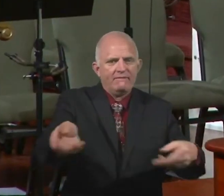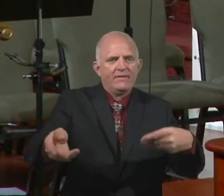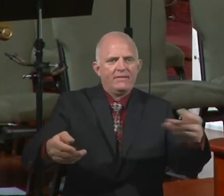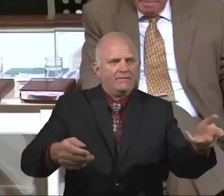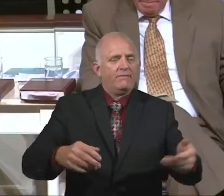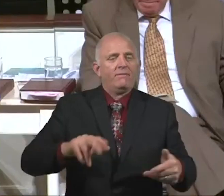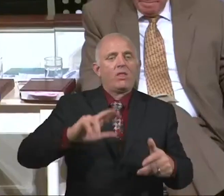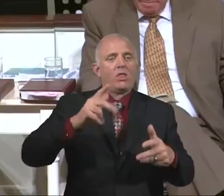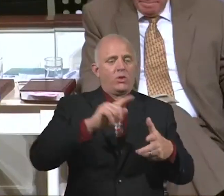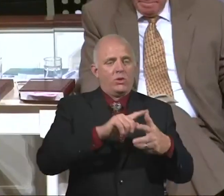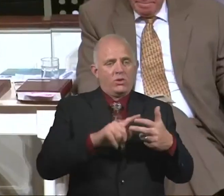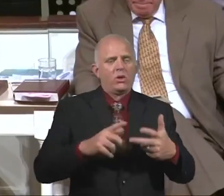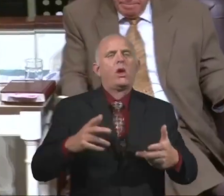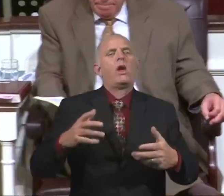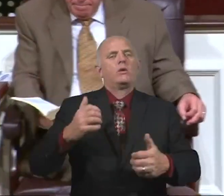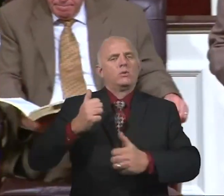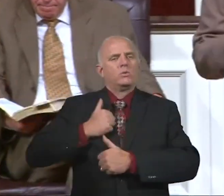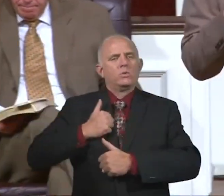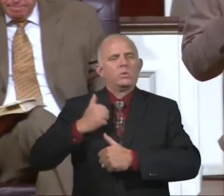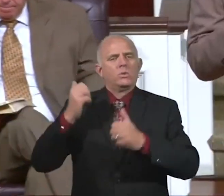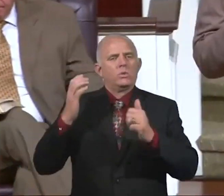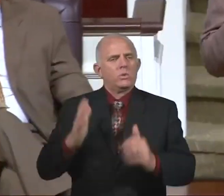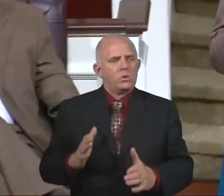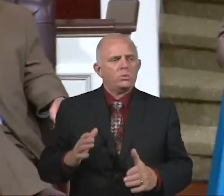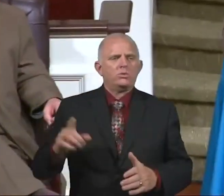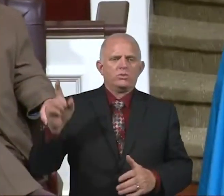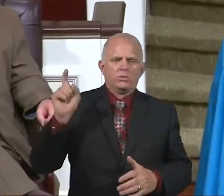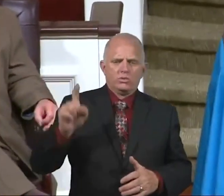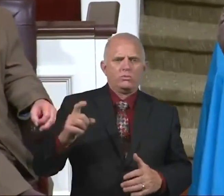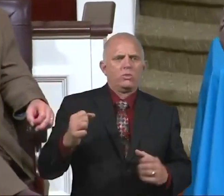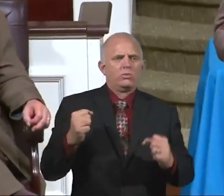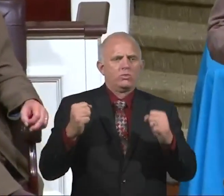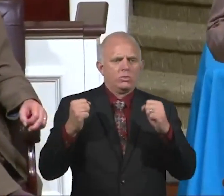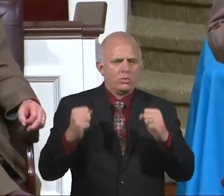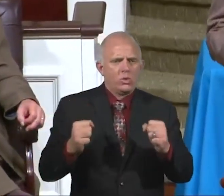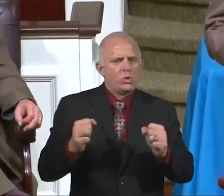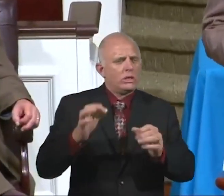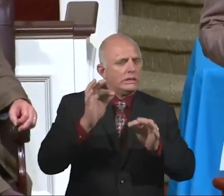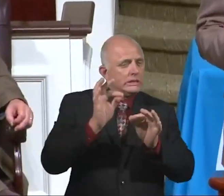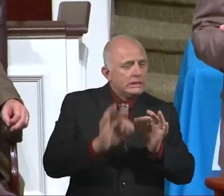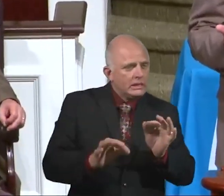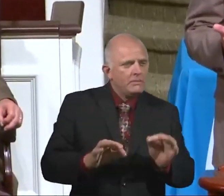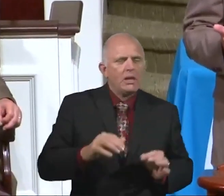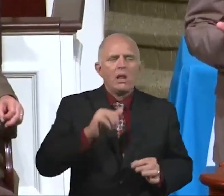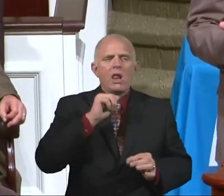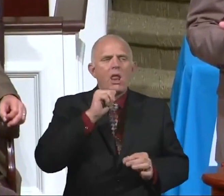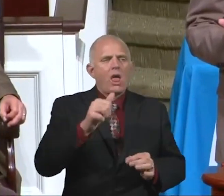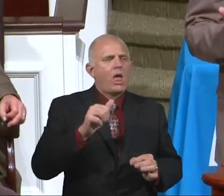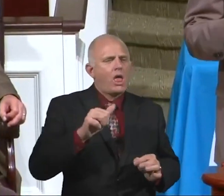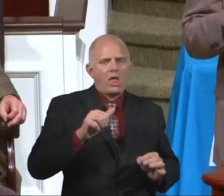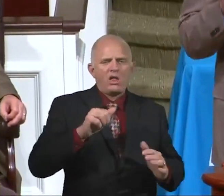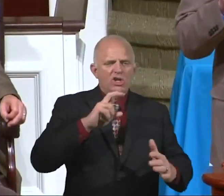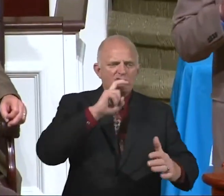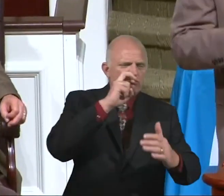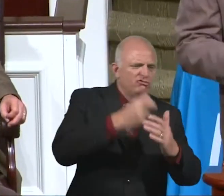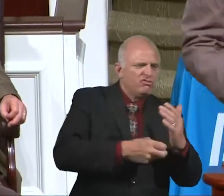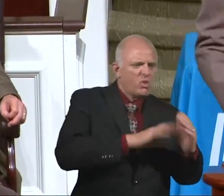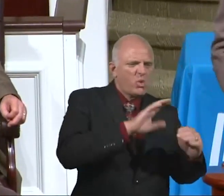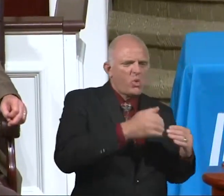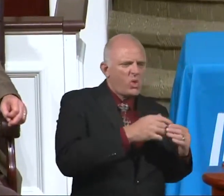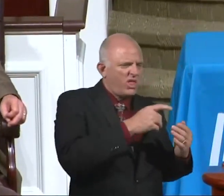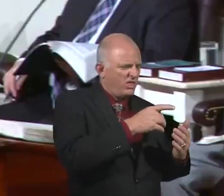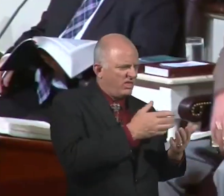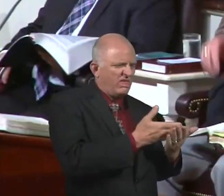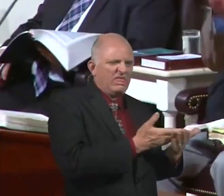soldier must be strong. He must be simplistic. Don't get entangled with stuff. Some of you, God's already